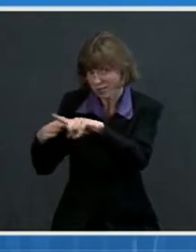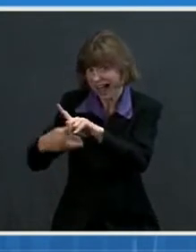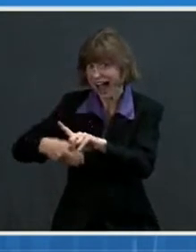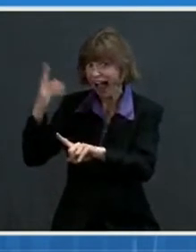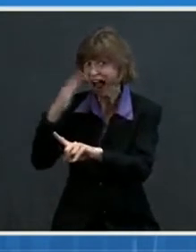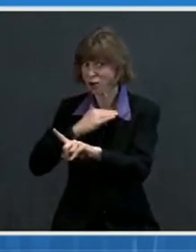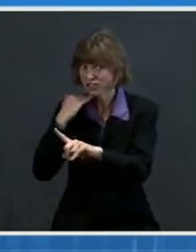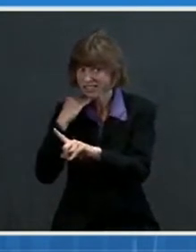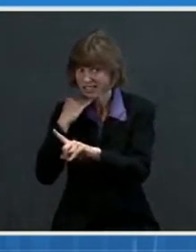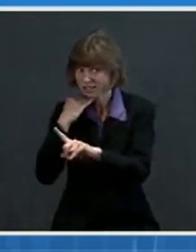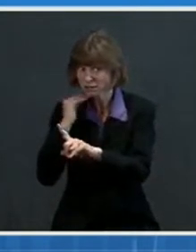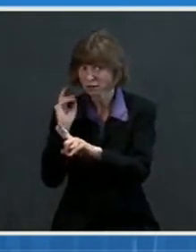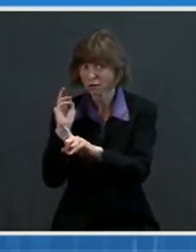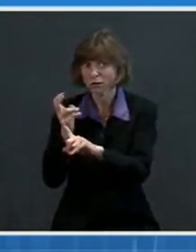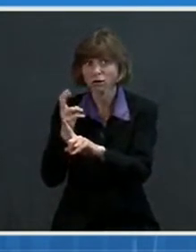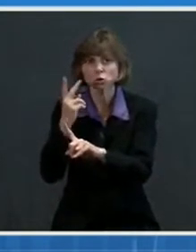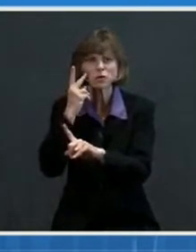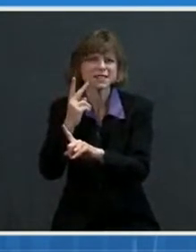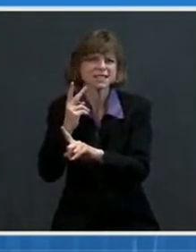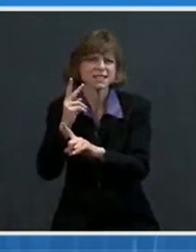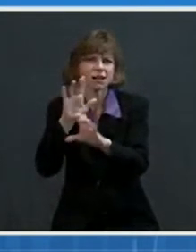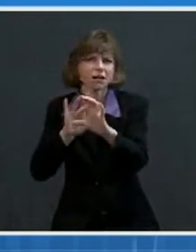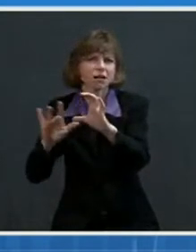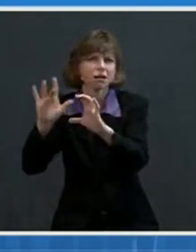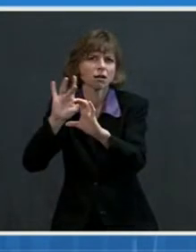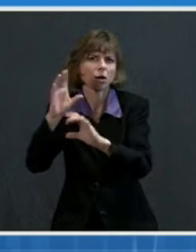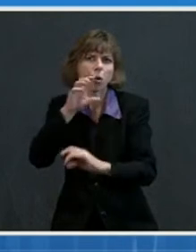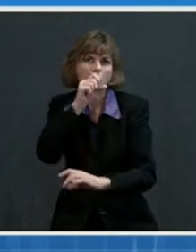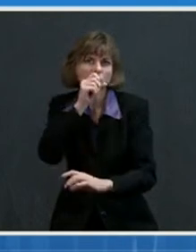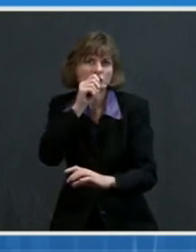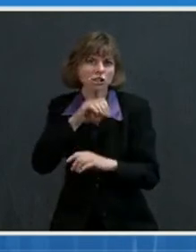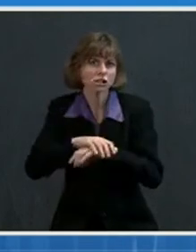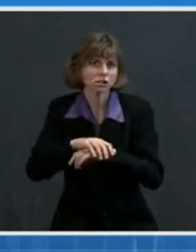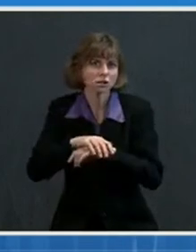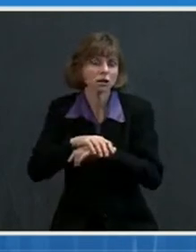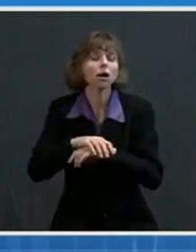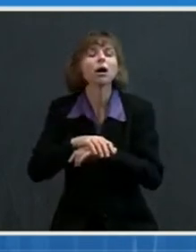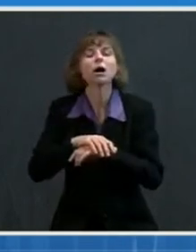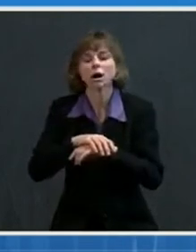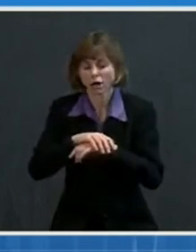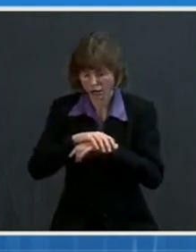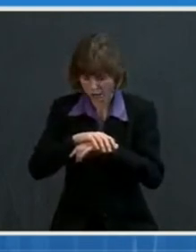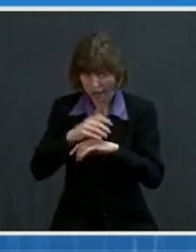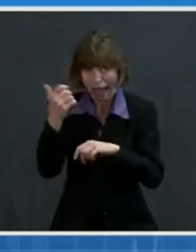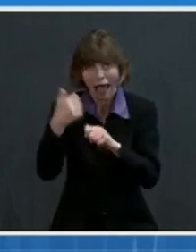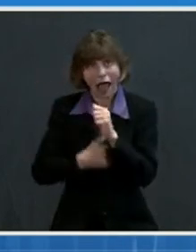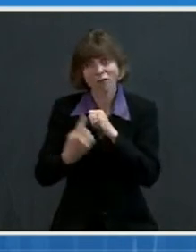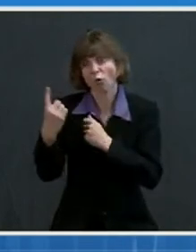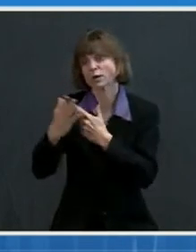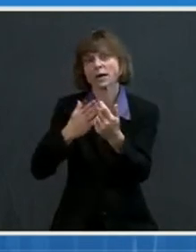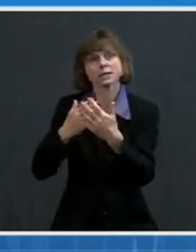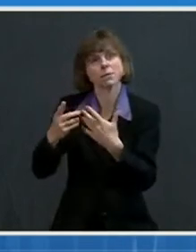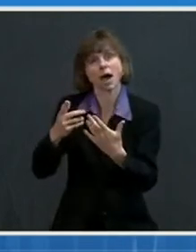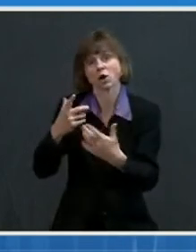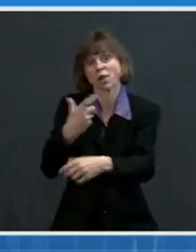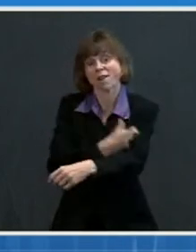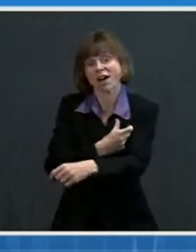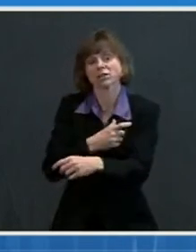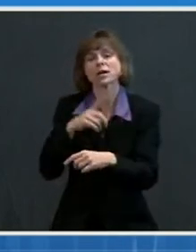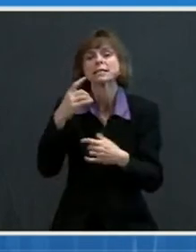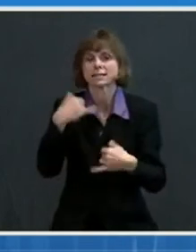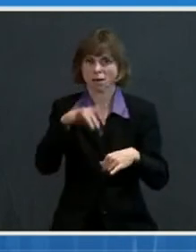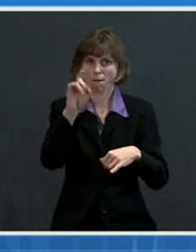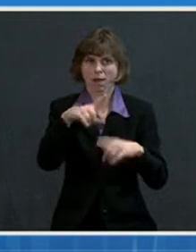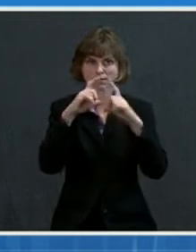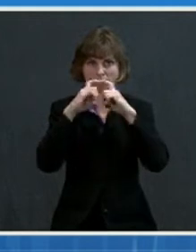shown here by hollow orange circles, everyone regardless of vaccination status should still wear a